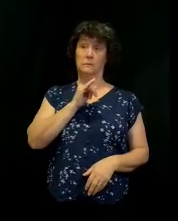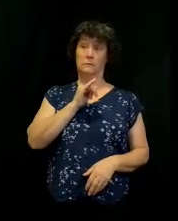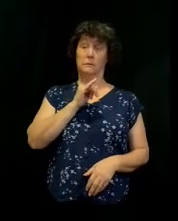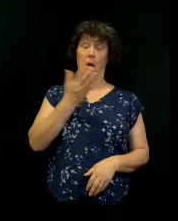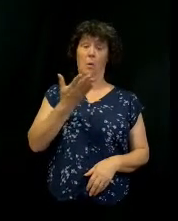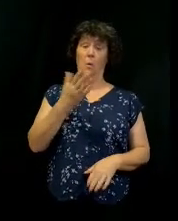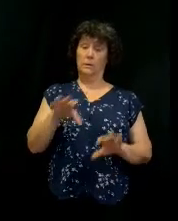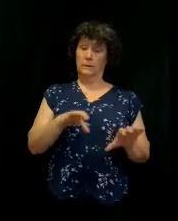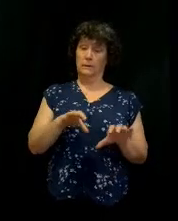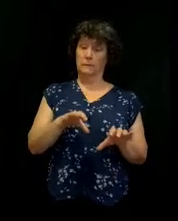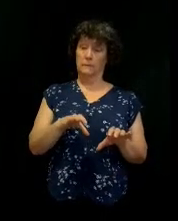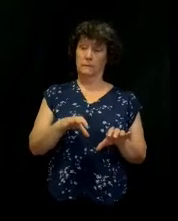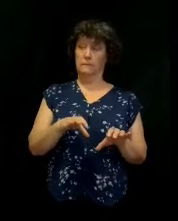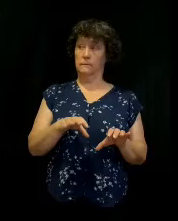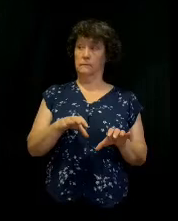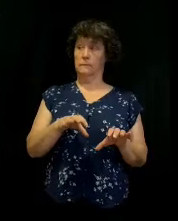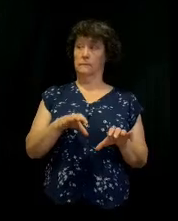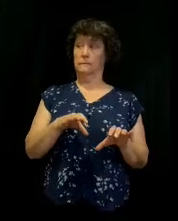what he's done.